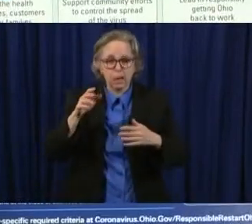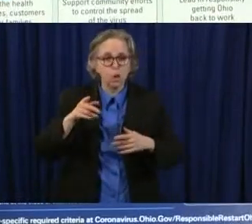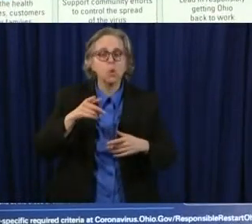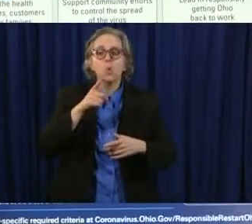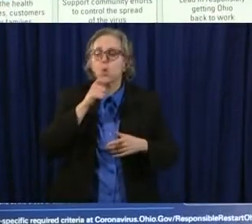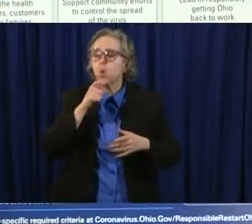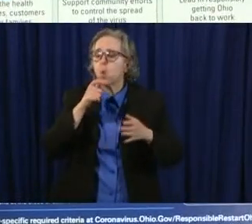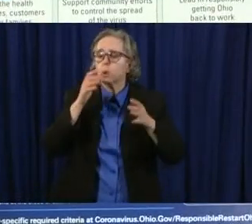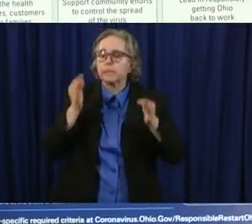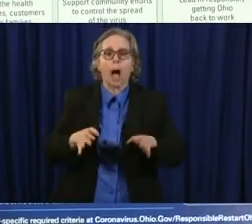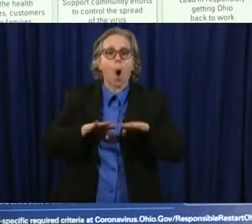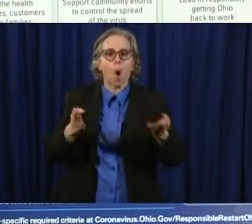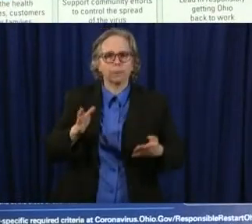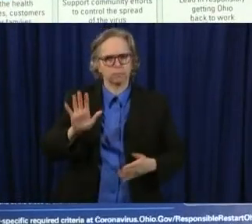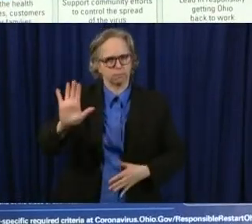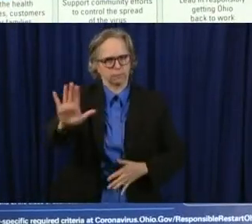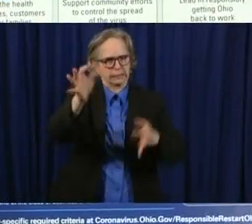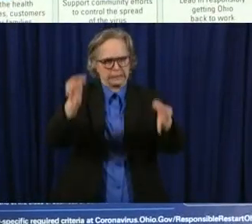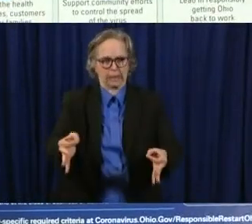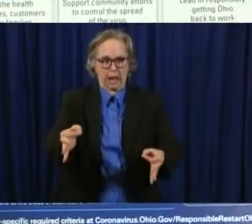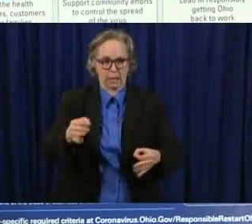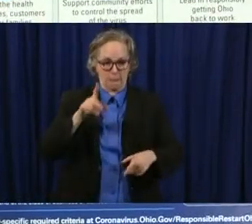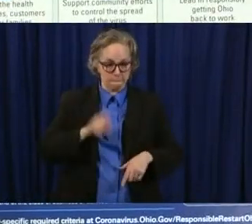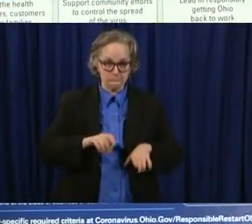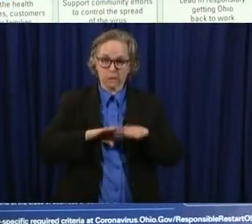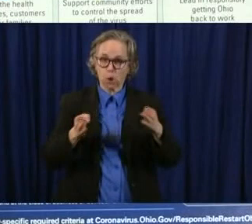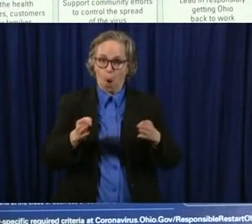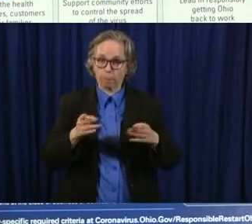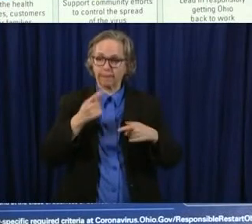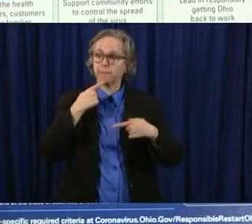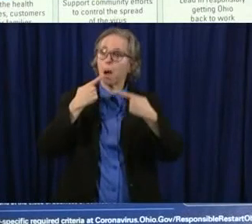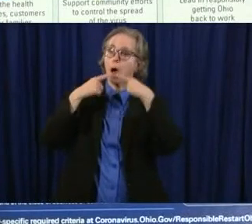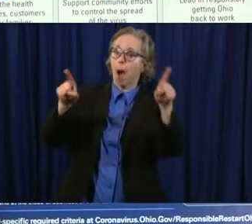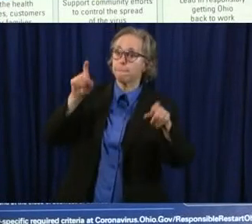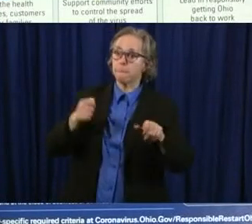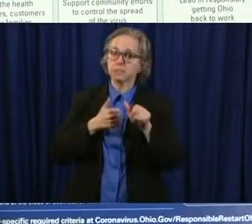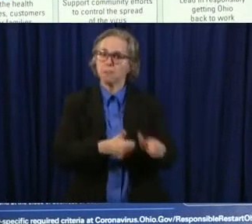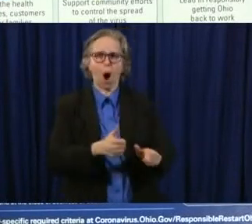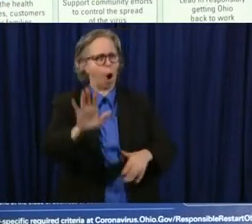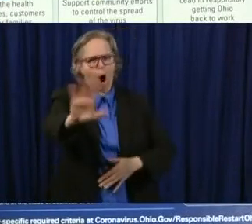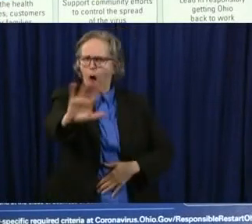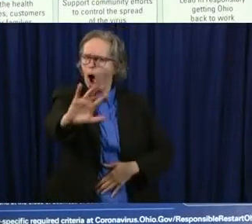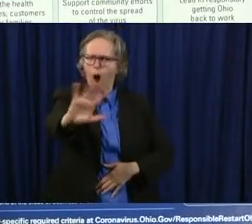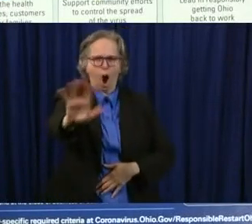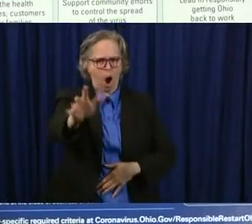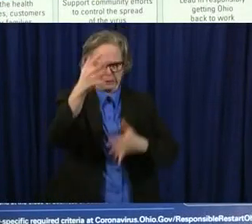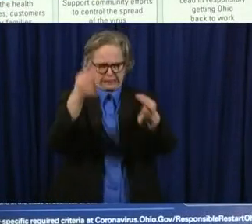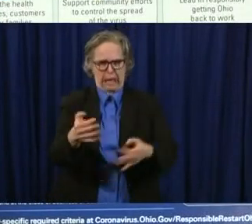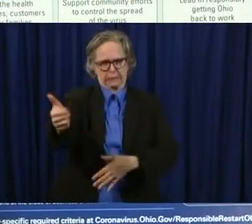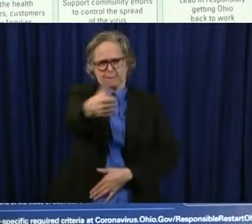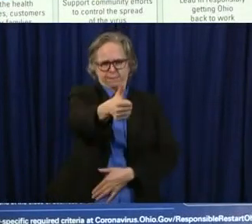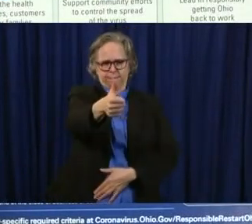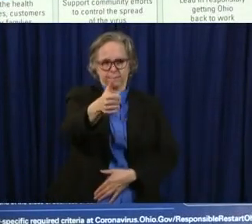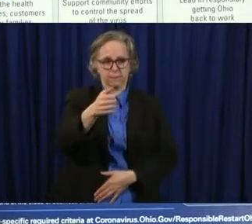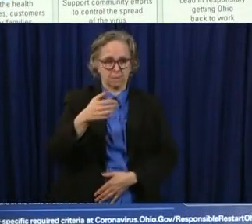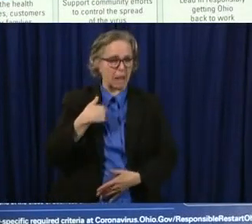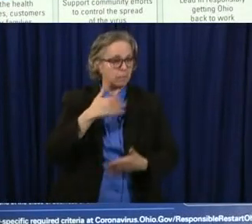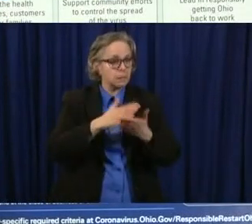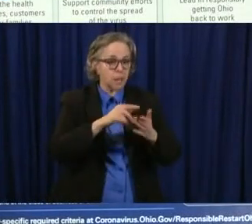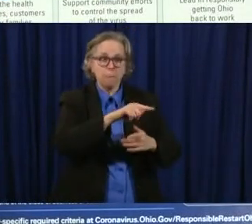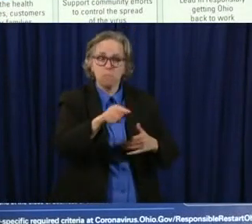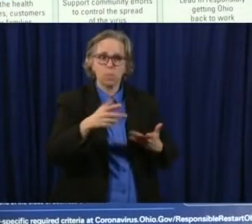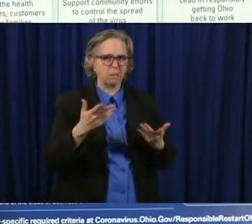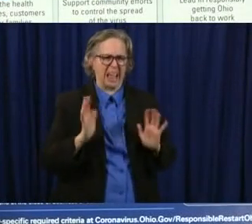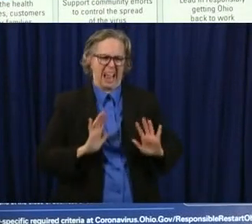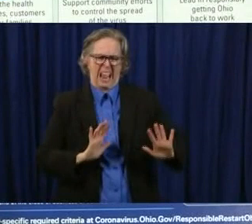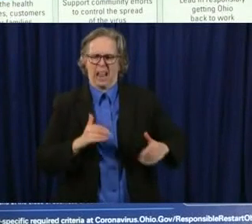it's not a requirement that anybody go back. I understand that if someone would not want to do that but um again